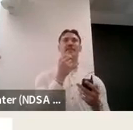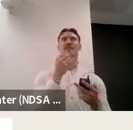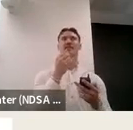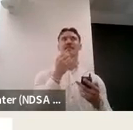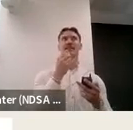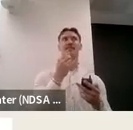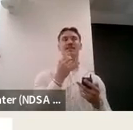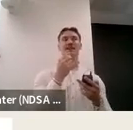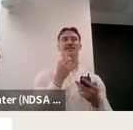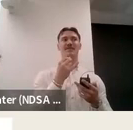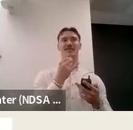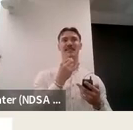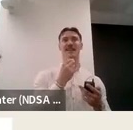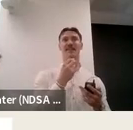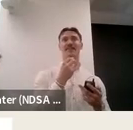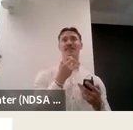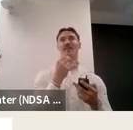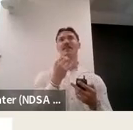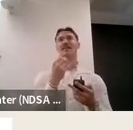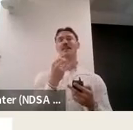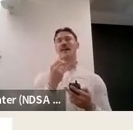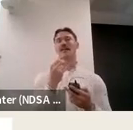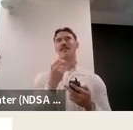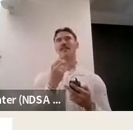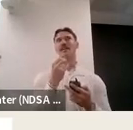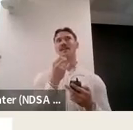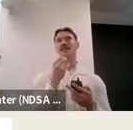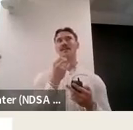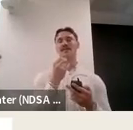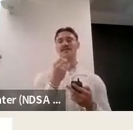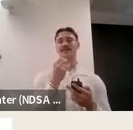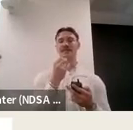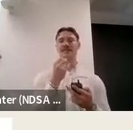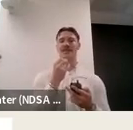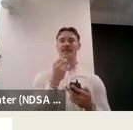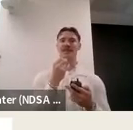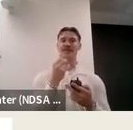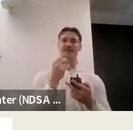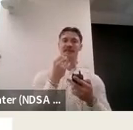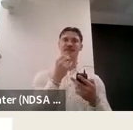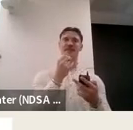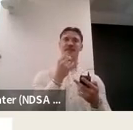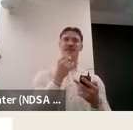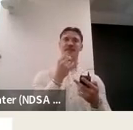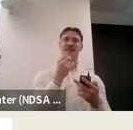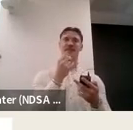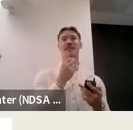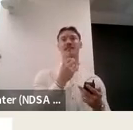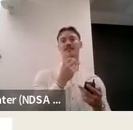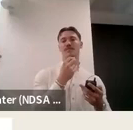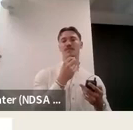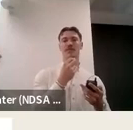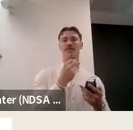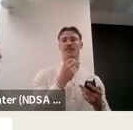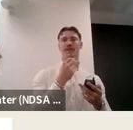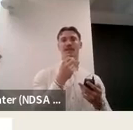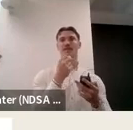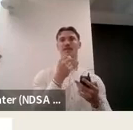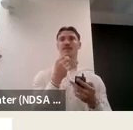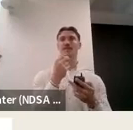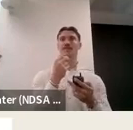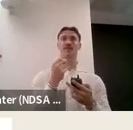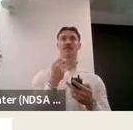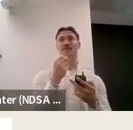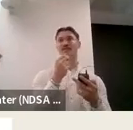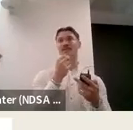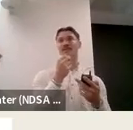have, so the disabled perspective is really carried through that in terms of the Aquarium as it's used politically to lobby